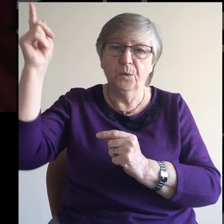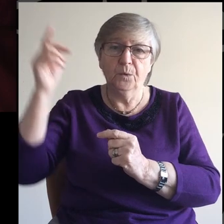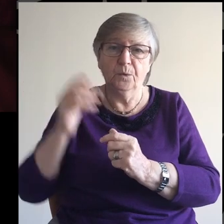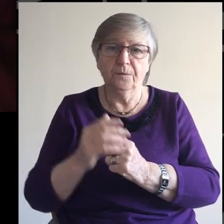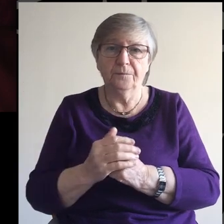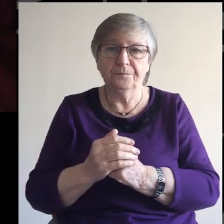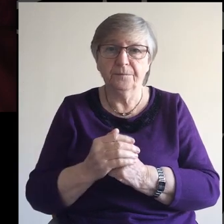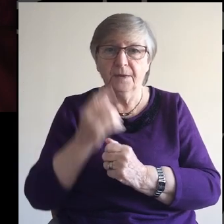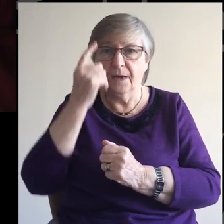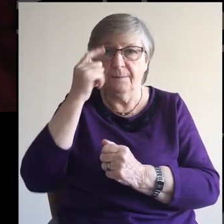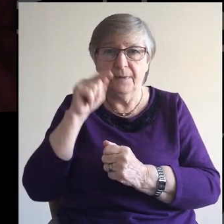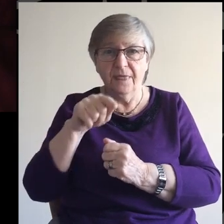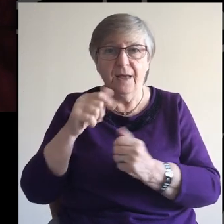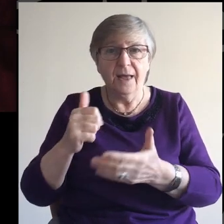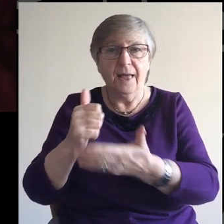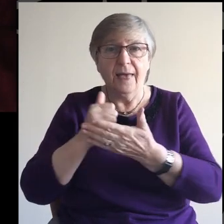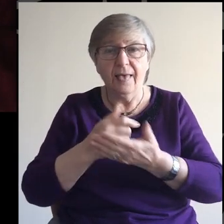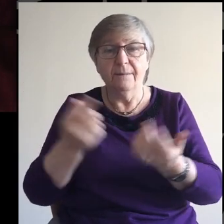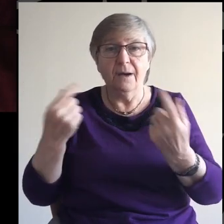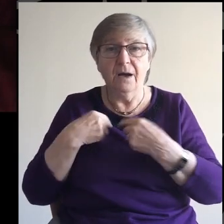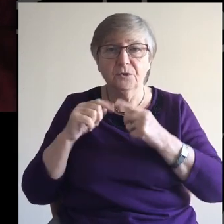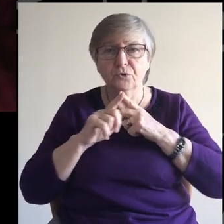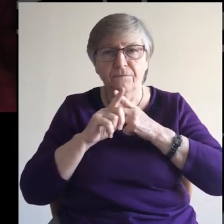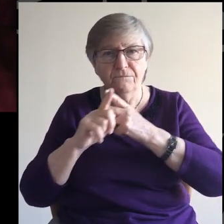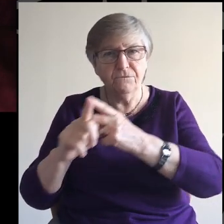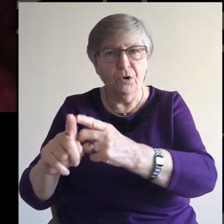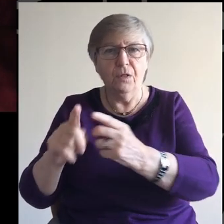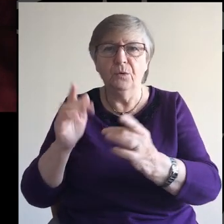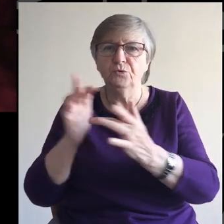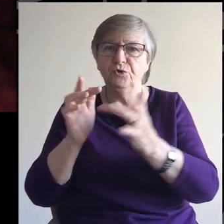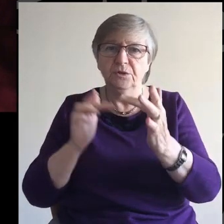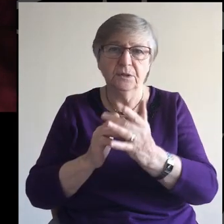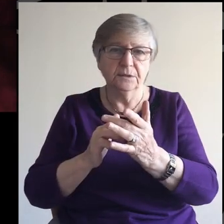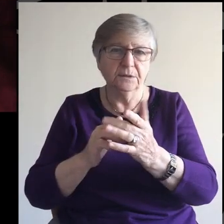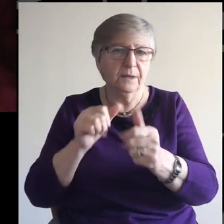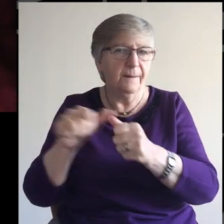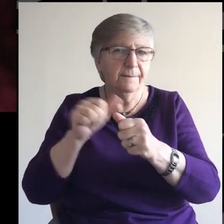May that help us to follow Jesus all the more faithfully.